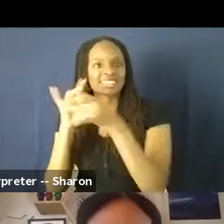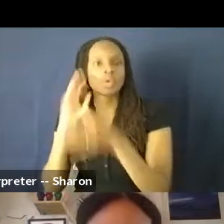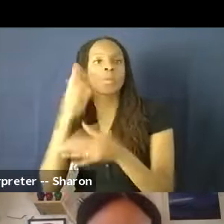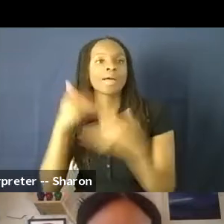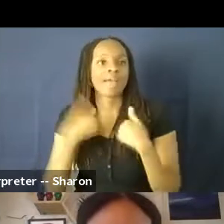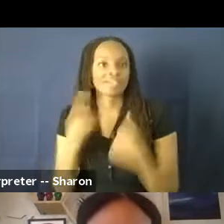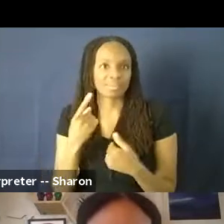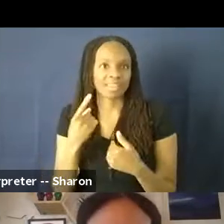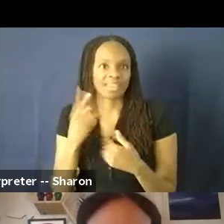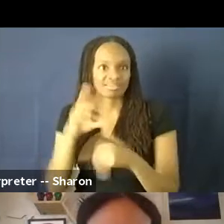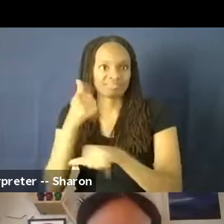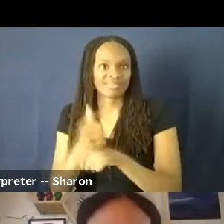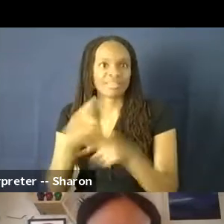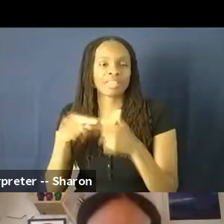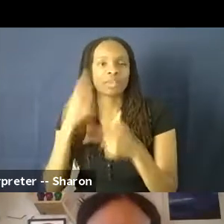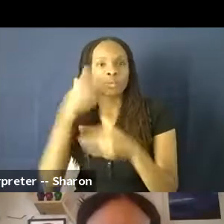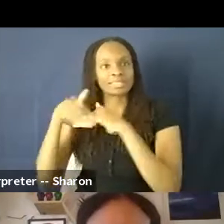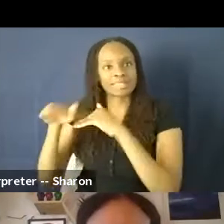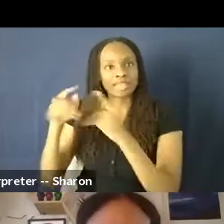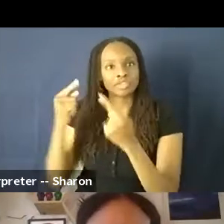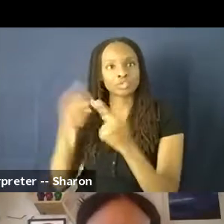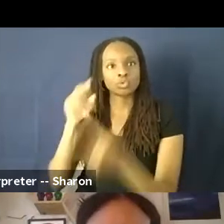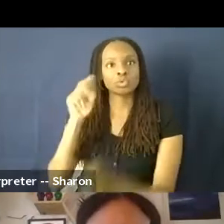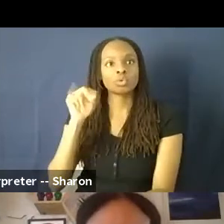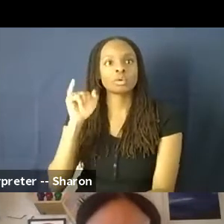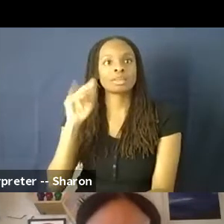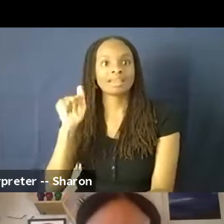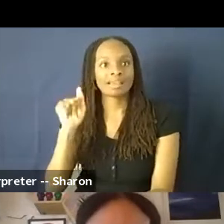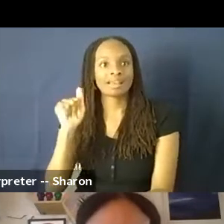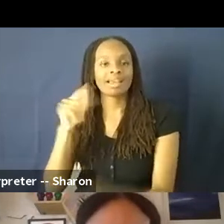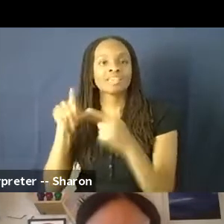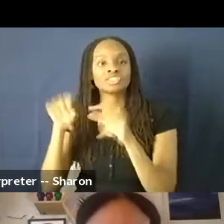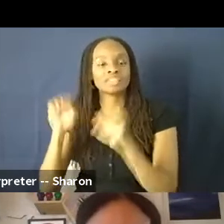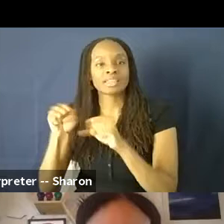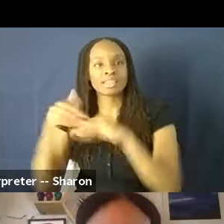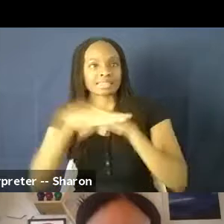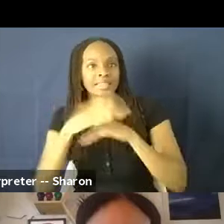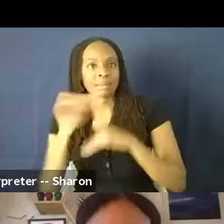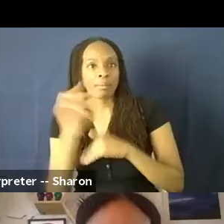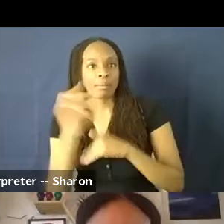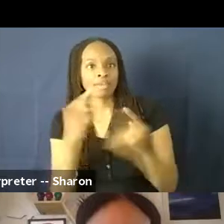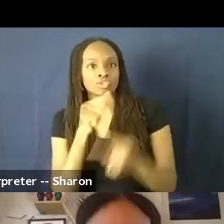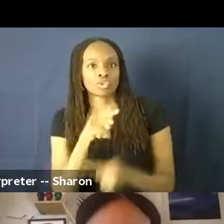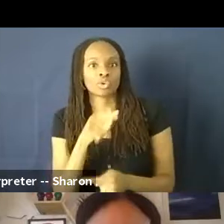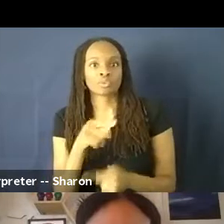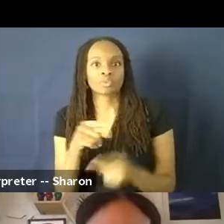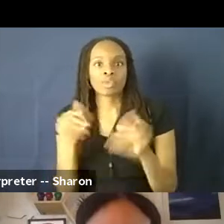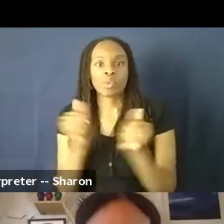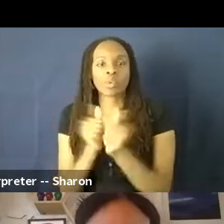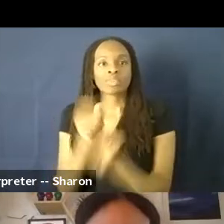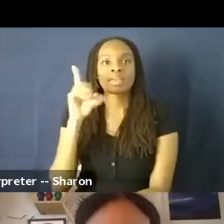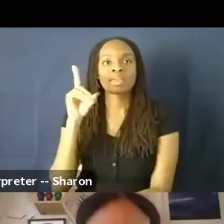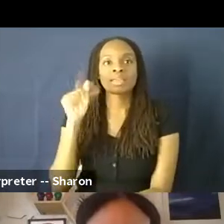together and then we'll send it over to Nina and then she can send it back to you. In terms of the data